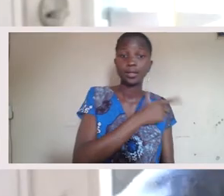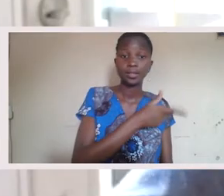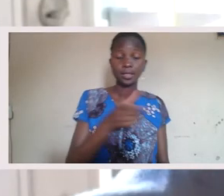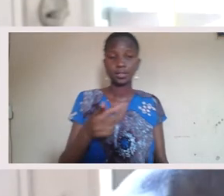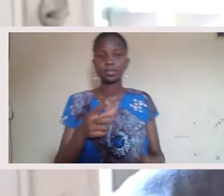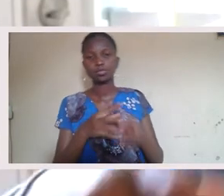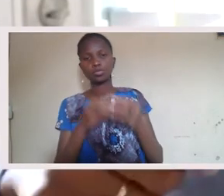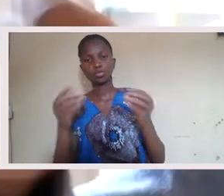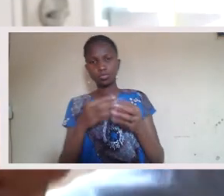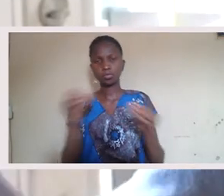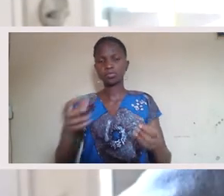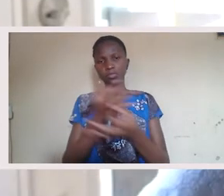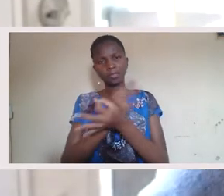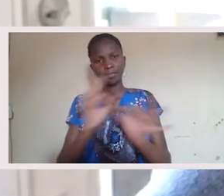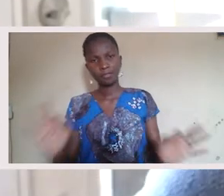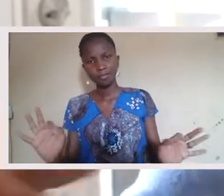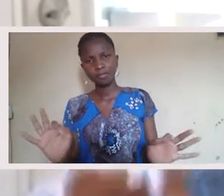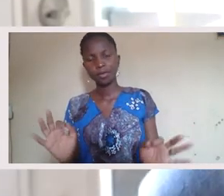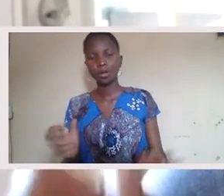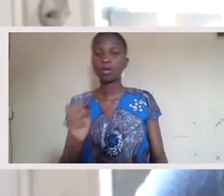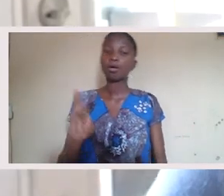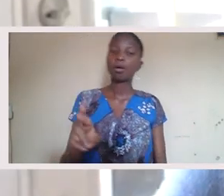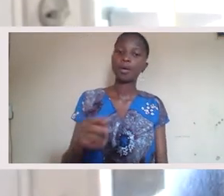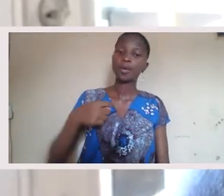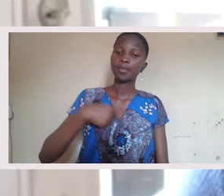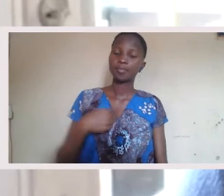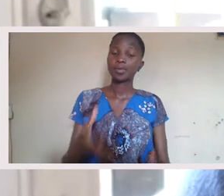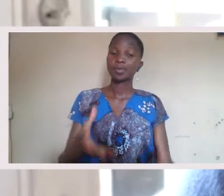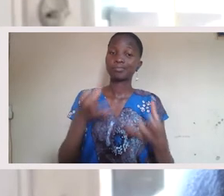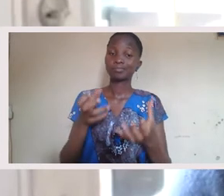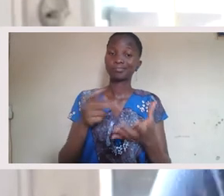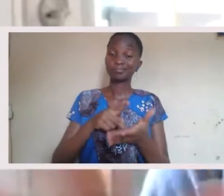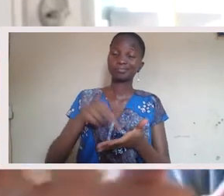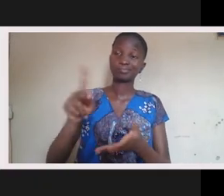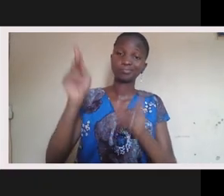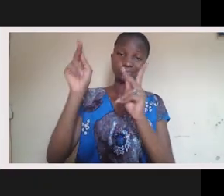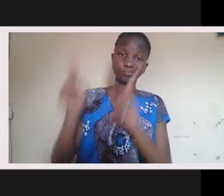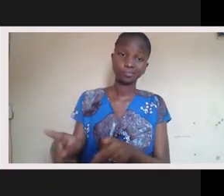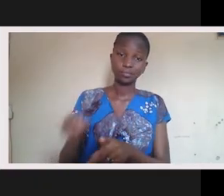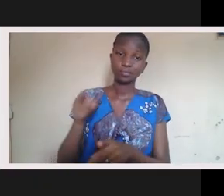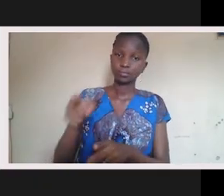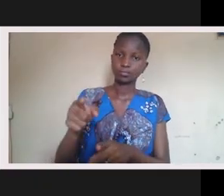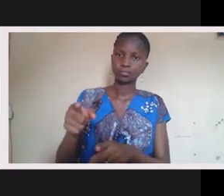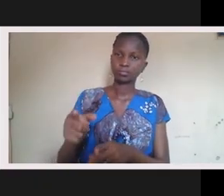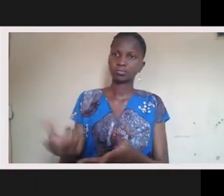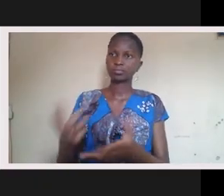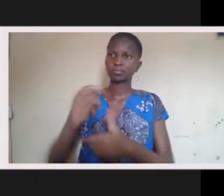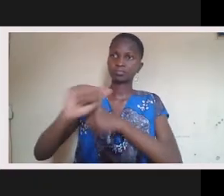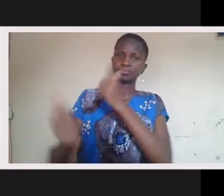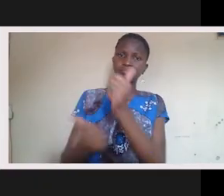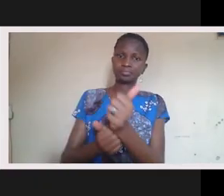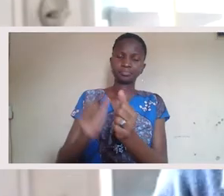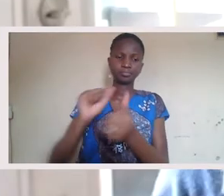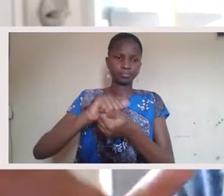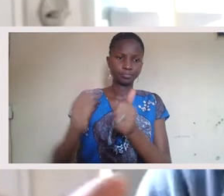giving this money to somebody else who is just treating the symptom of a larger problem? And so again, honoring that